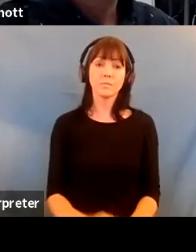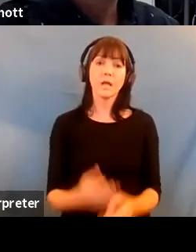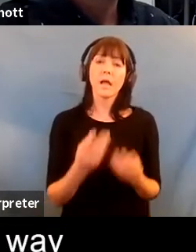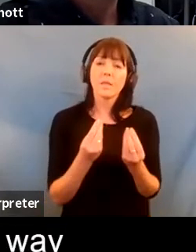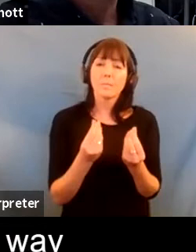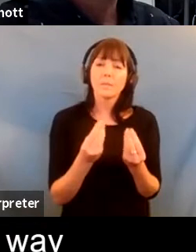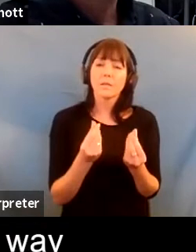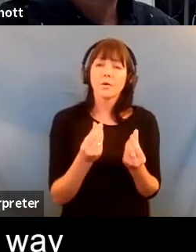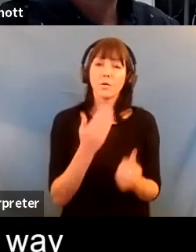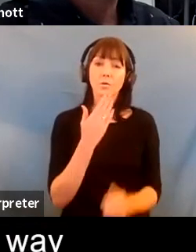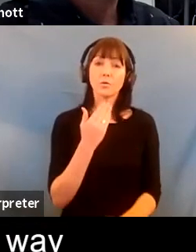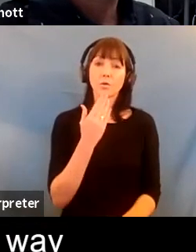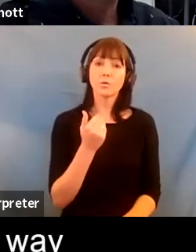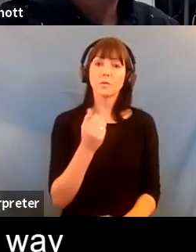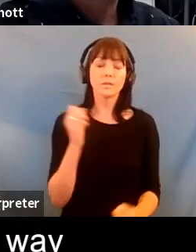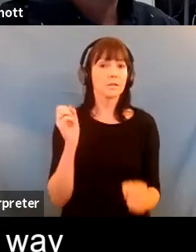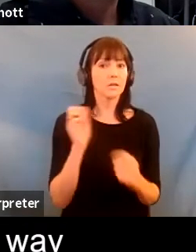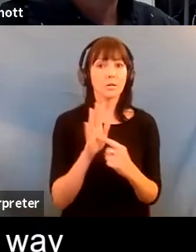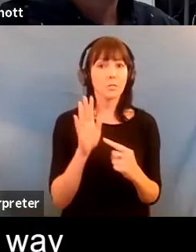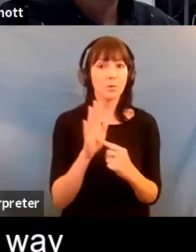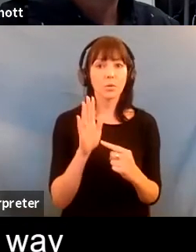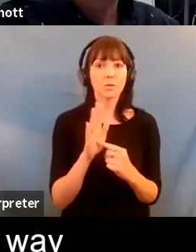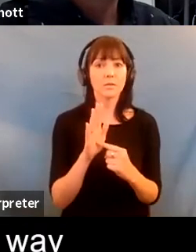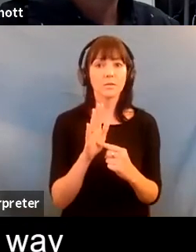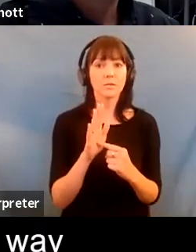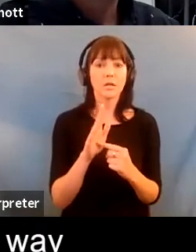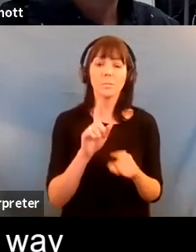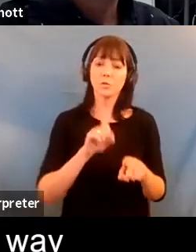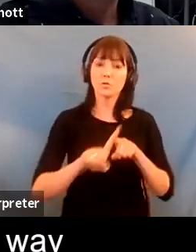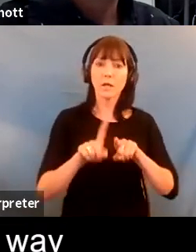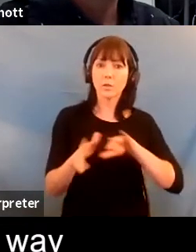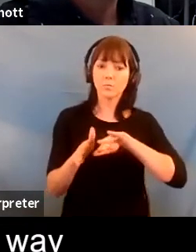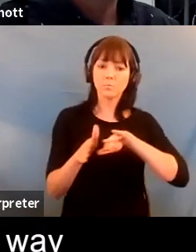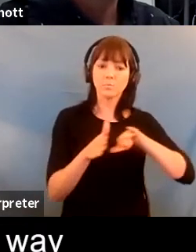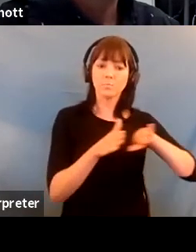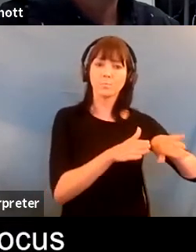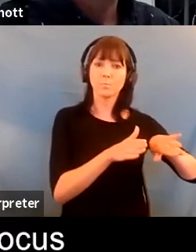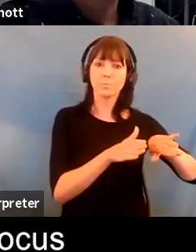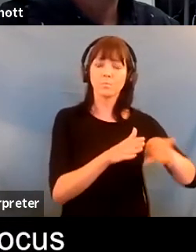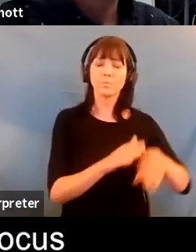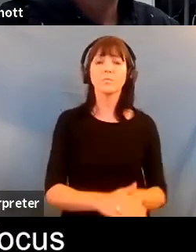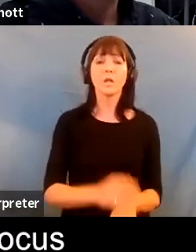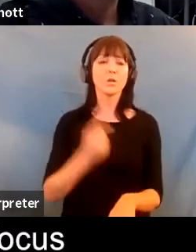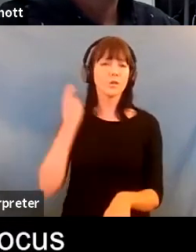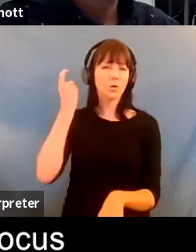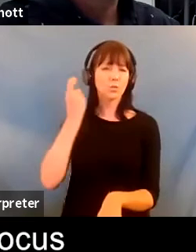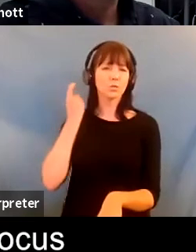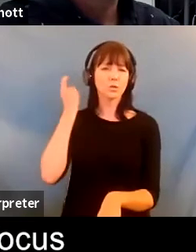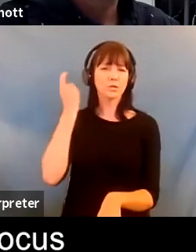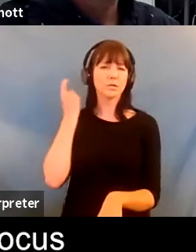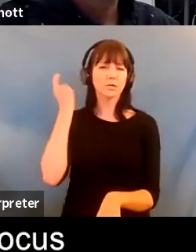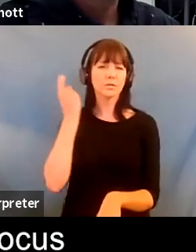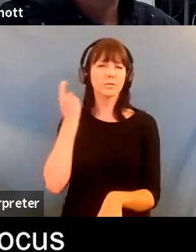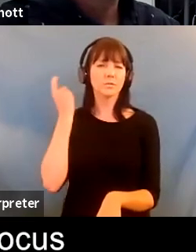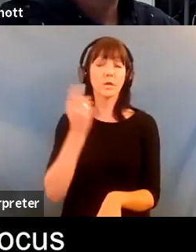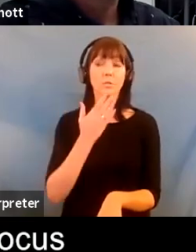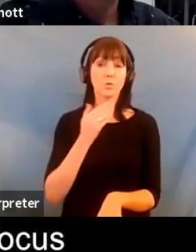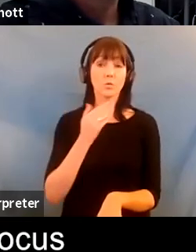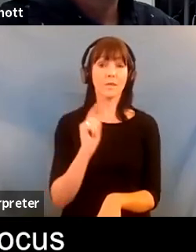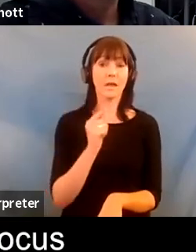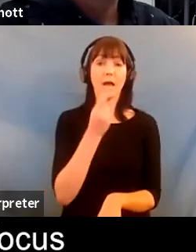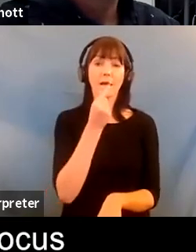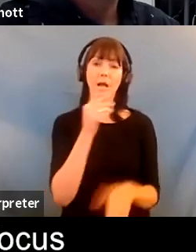but not in a logical straightforward uh way and so the subconscious is a sort of circular way in which i can i can focus and